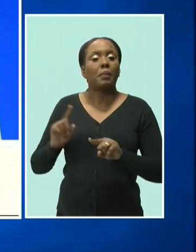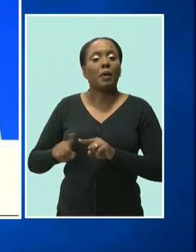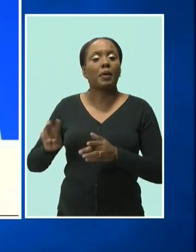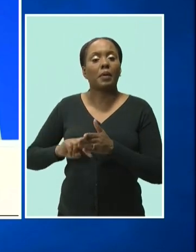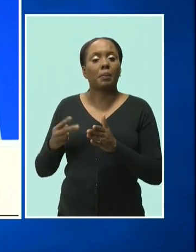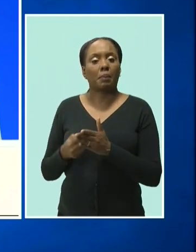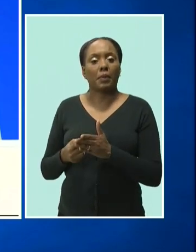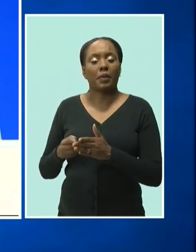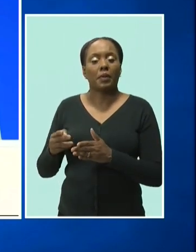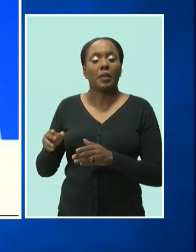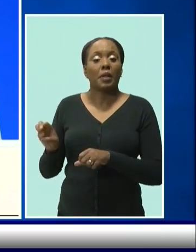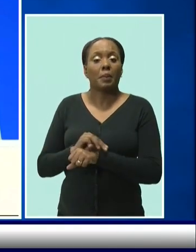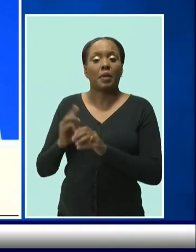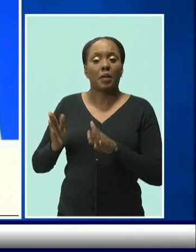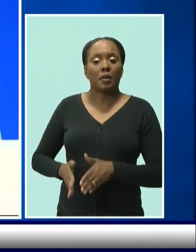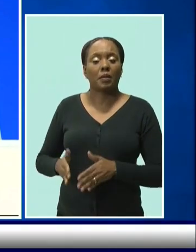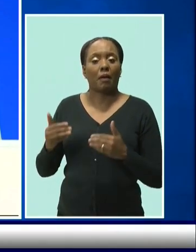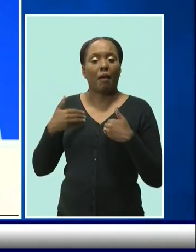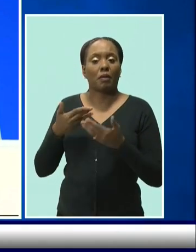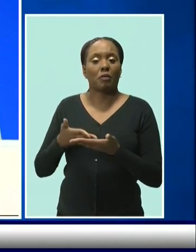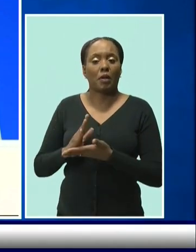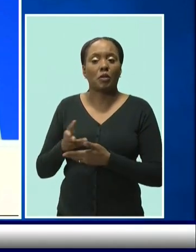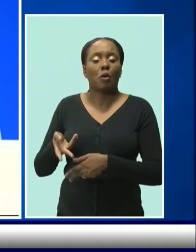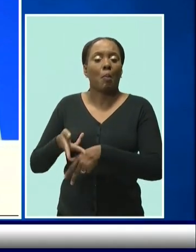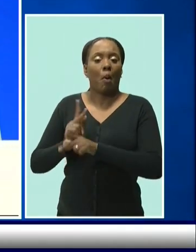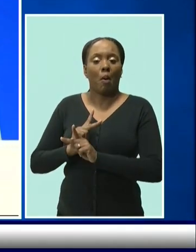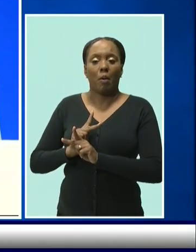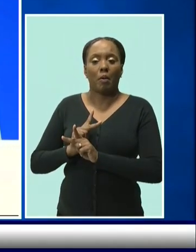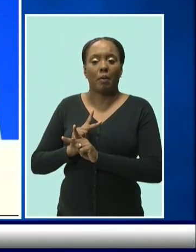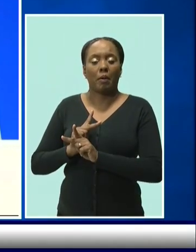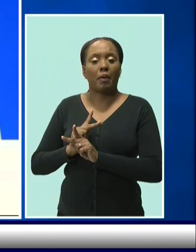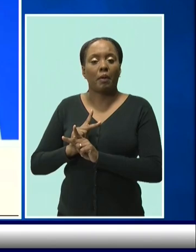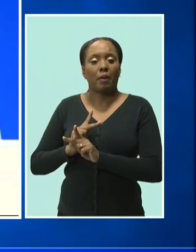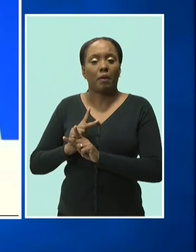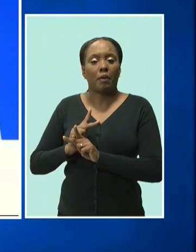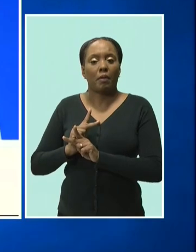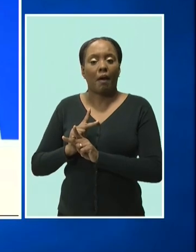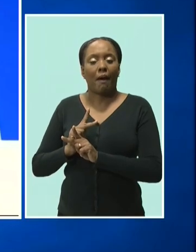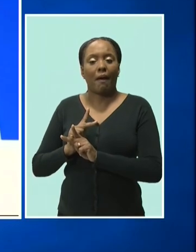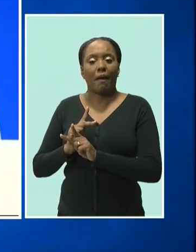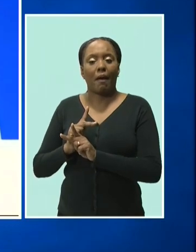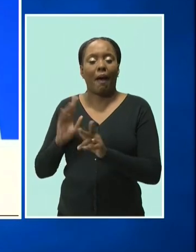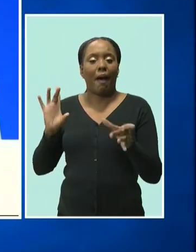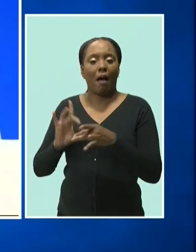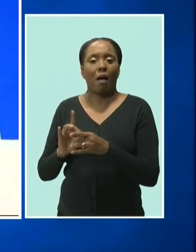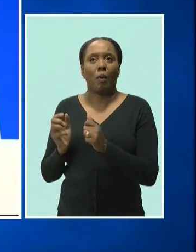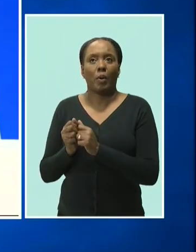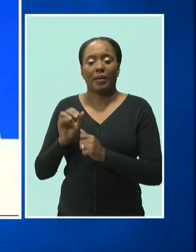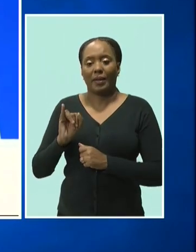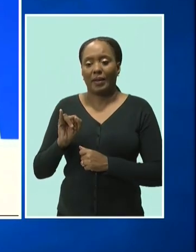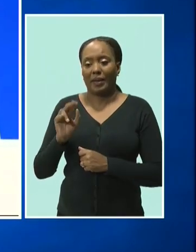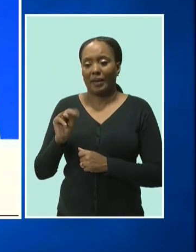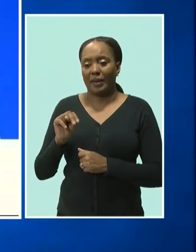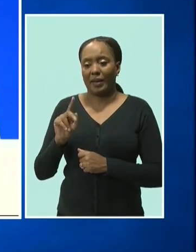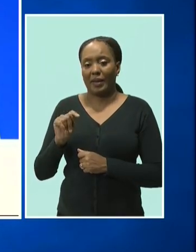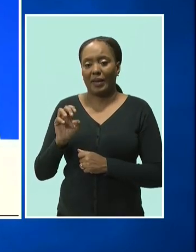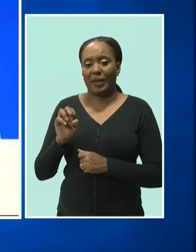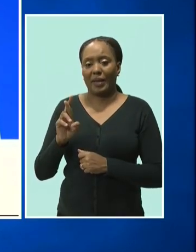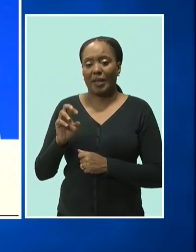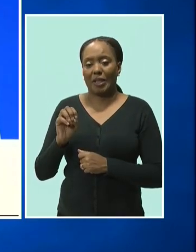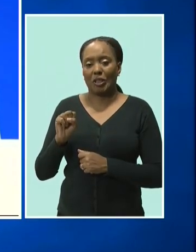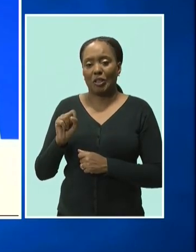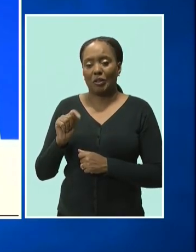to borrow at the overnight interest rates of countries whose currencies make up the SDR, which are currently, which are interest rates are currently near zero.